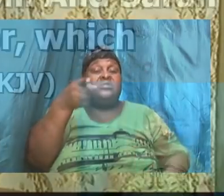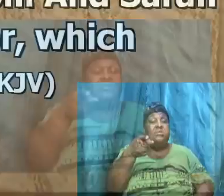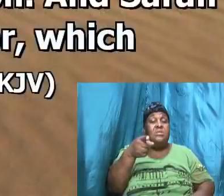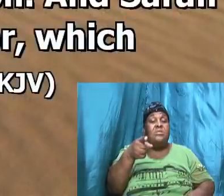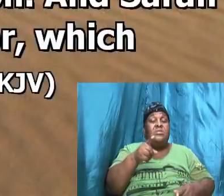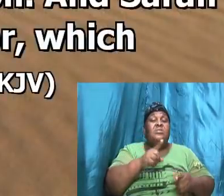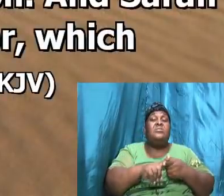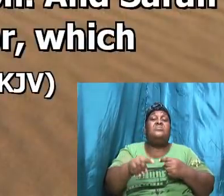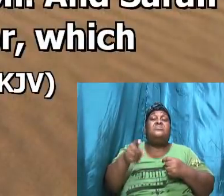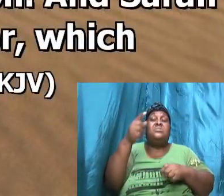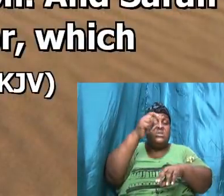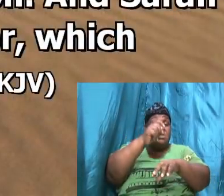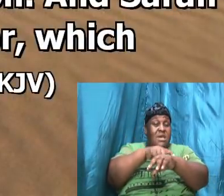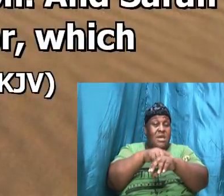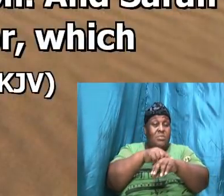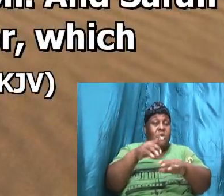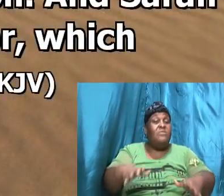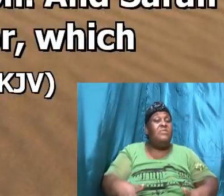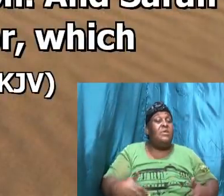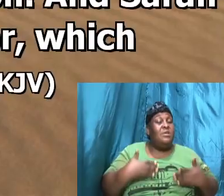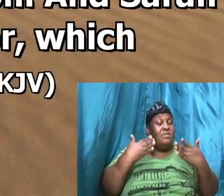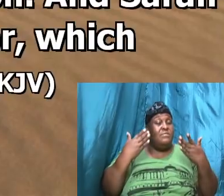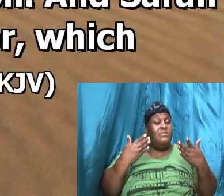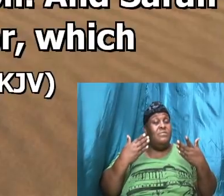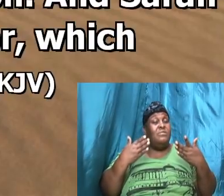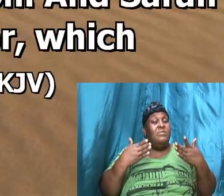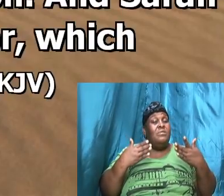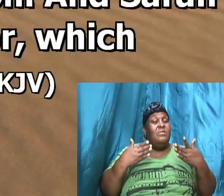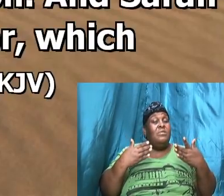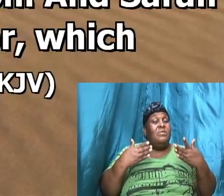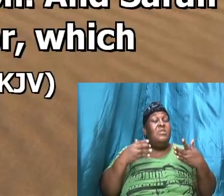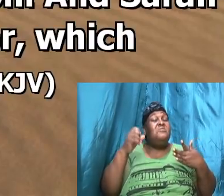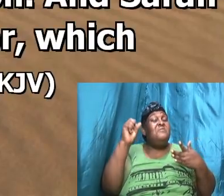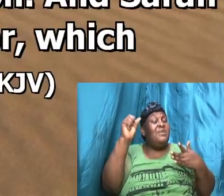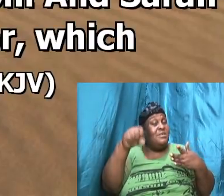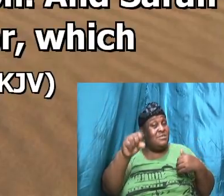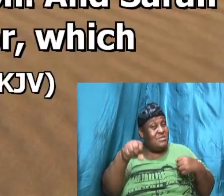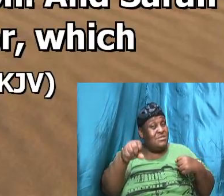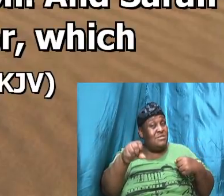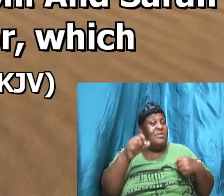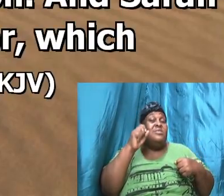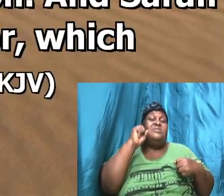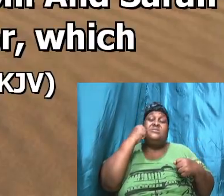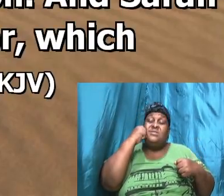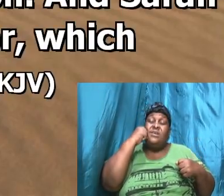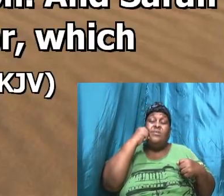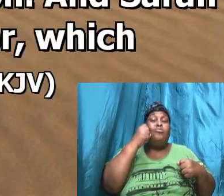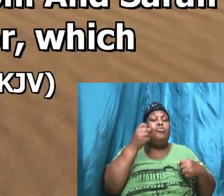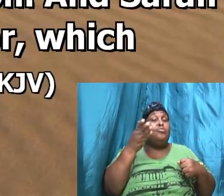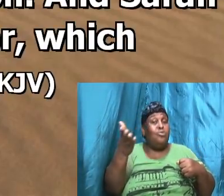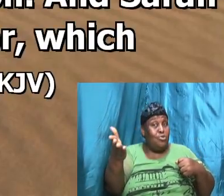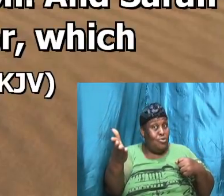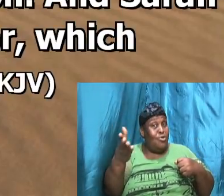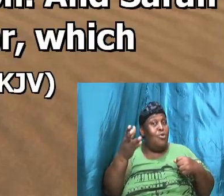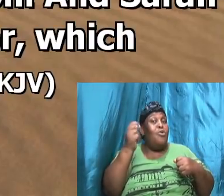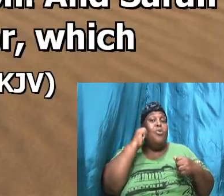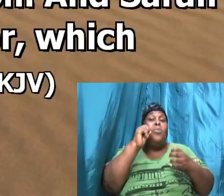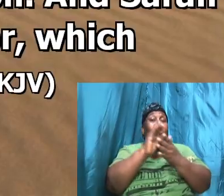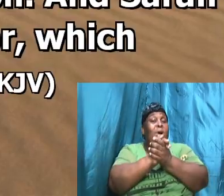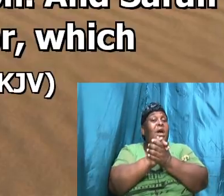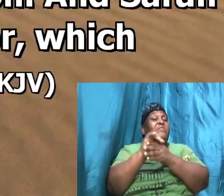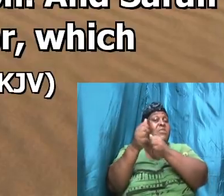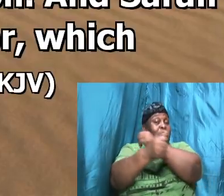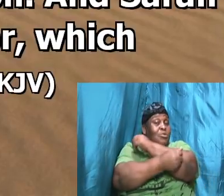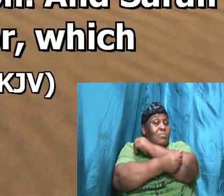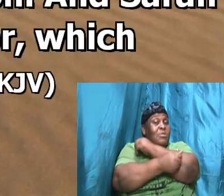according to the time of life and lo Sarah thy wife shall have a son